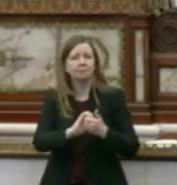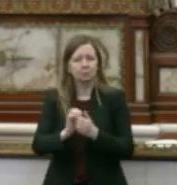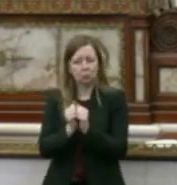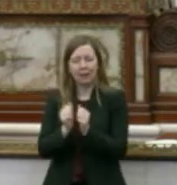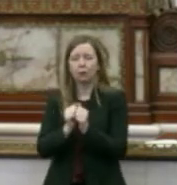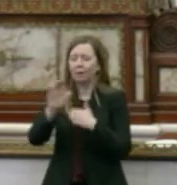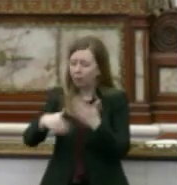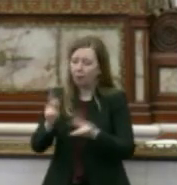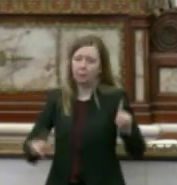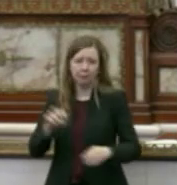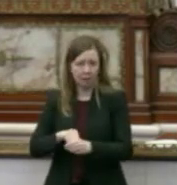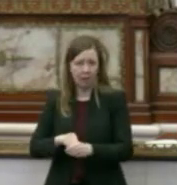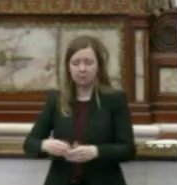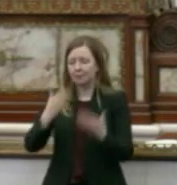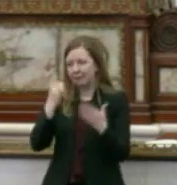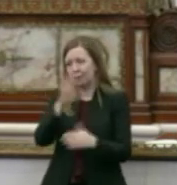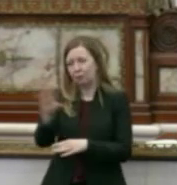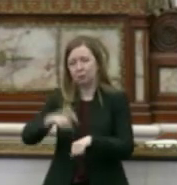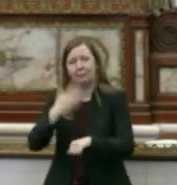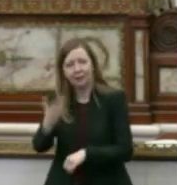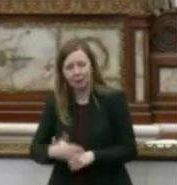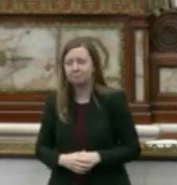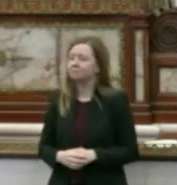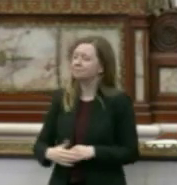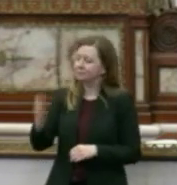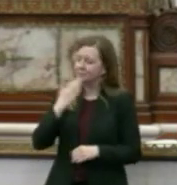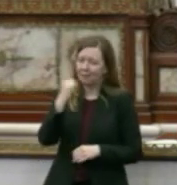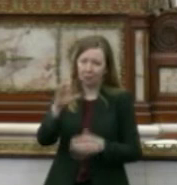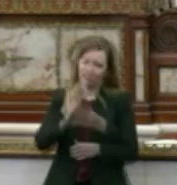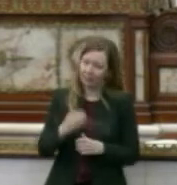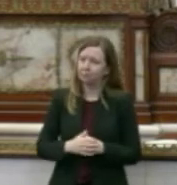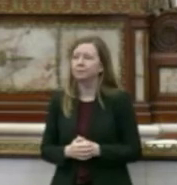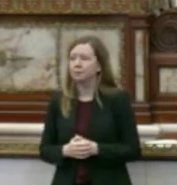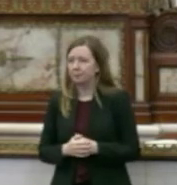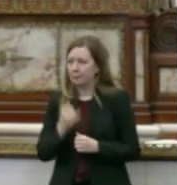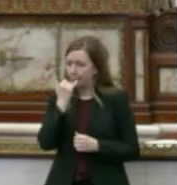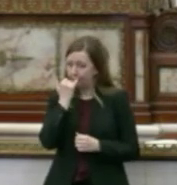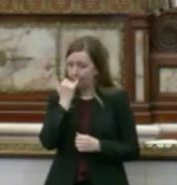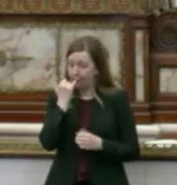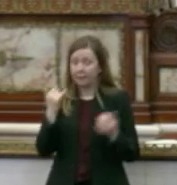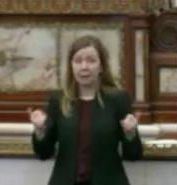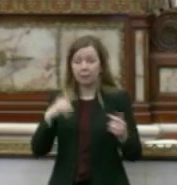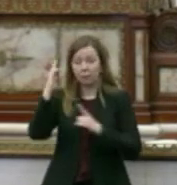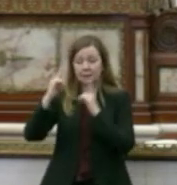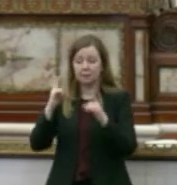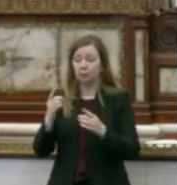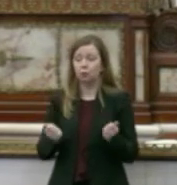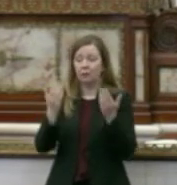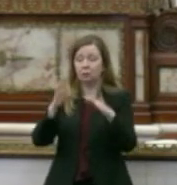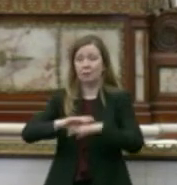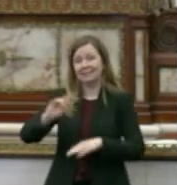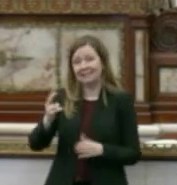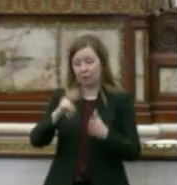stakeholders. Thank you for your time. Thank you for your testimony. We will now consider the resolutions on the